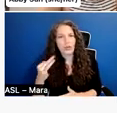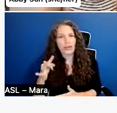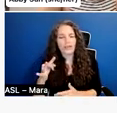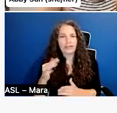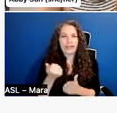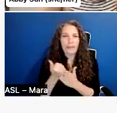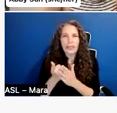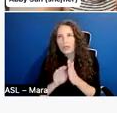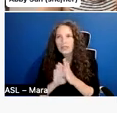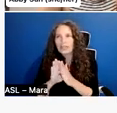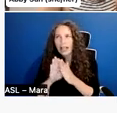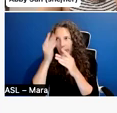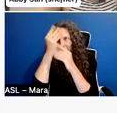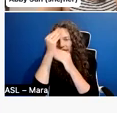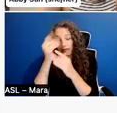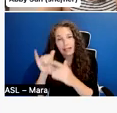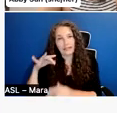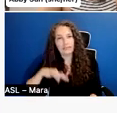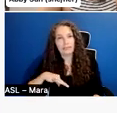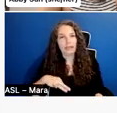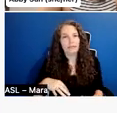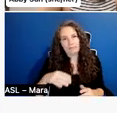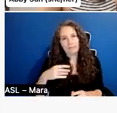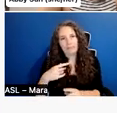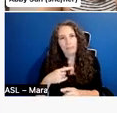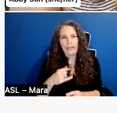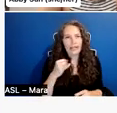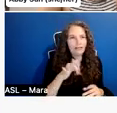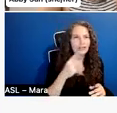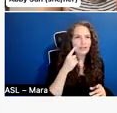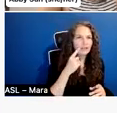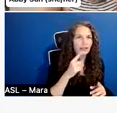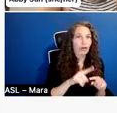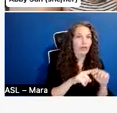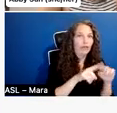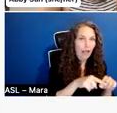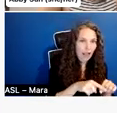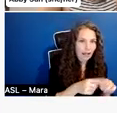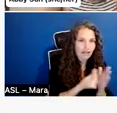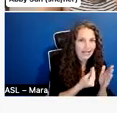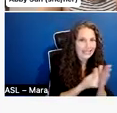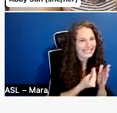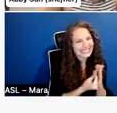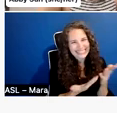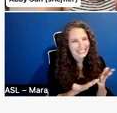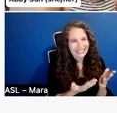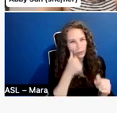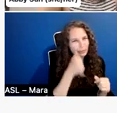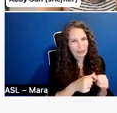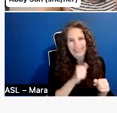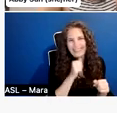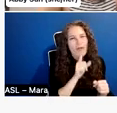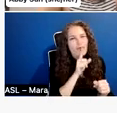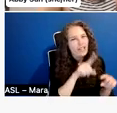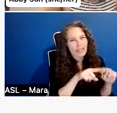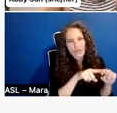um, it's, it's not so reliable. Um, secondly, for the non-US folks here, the U